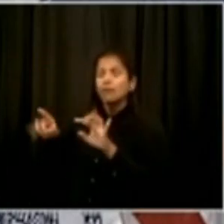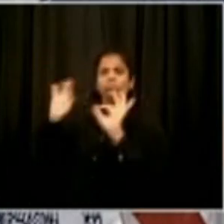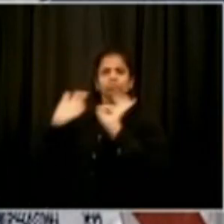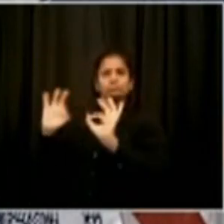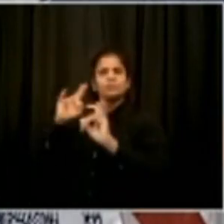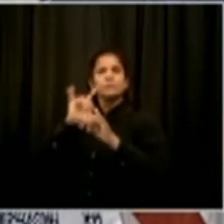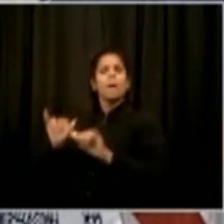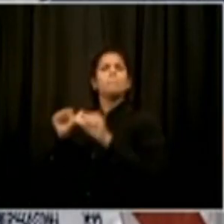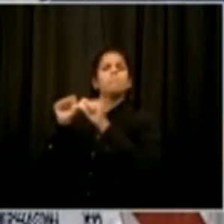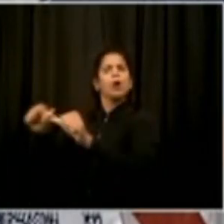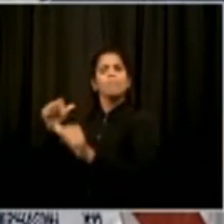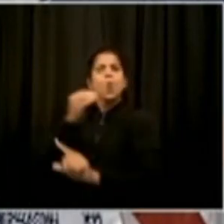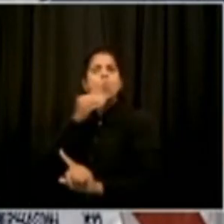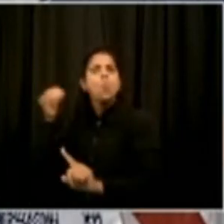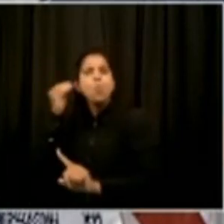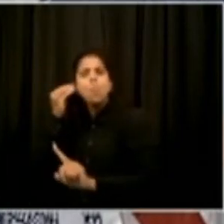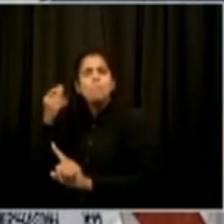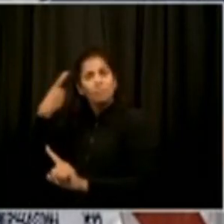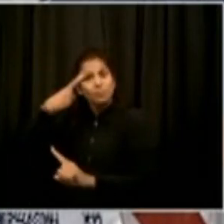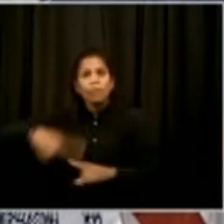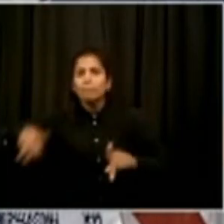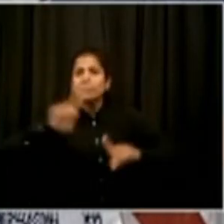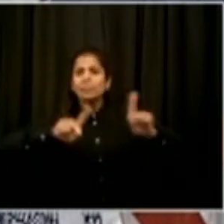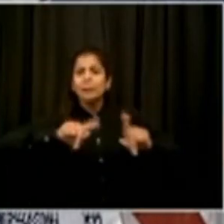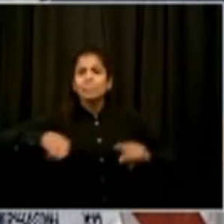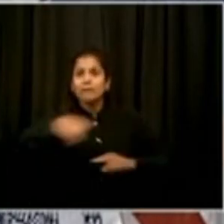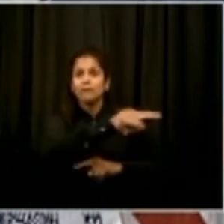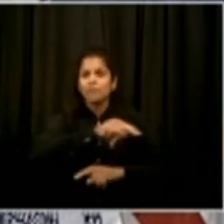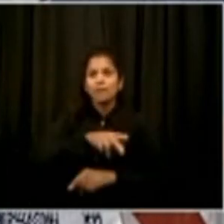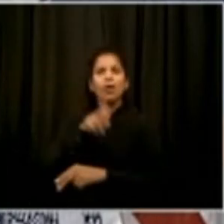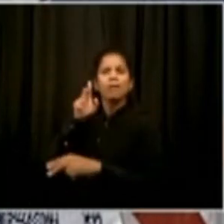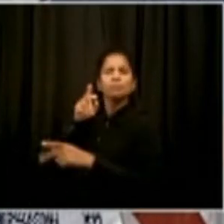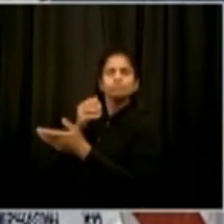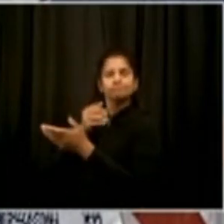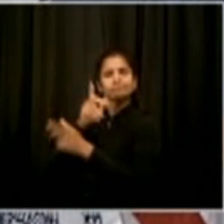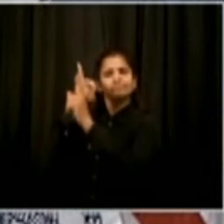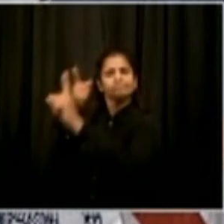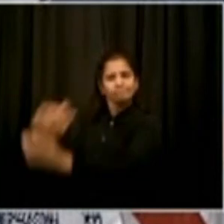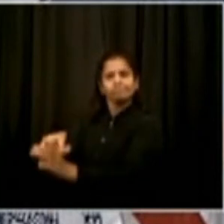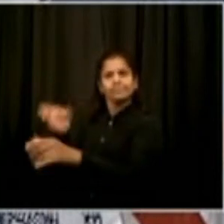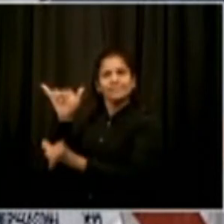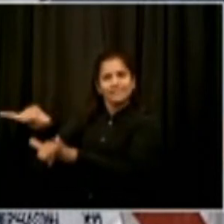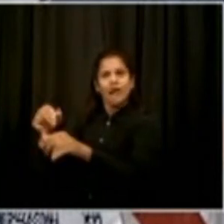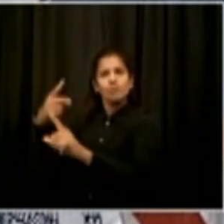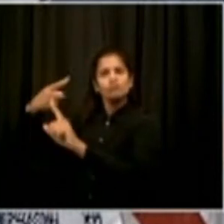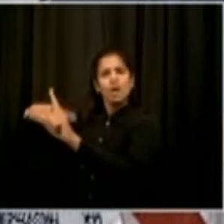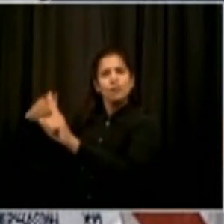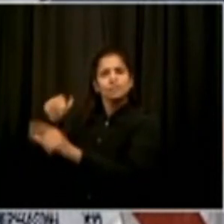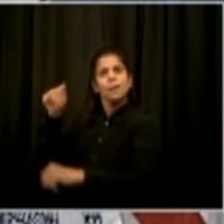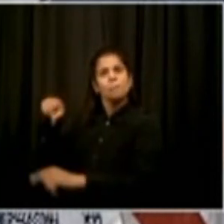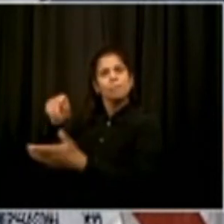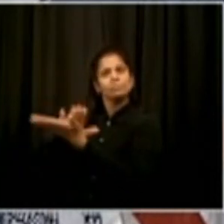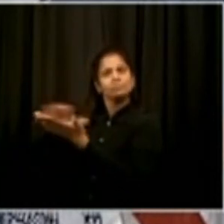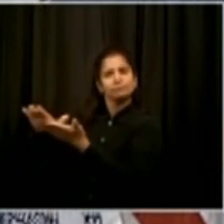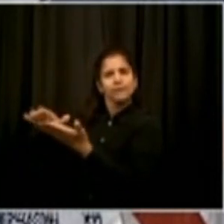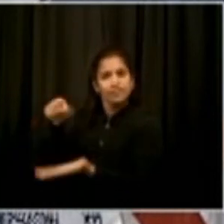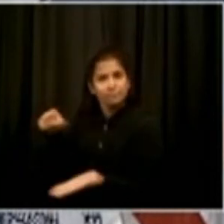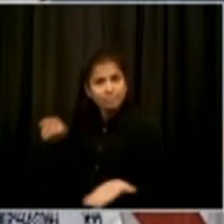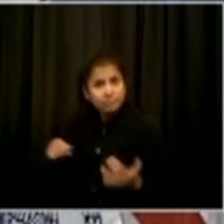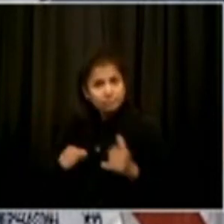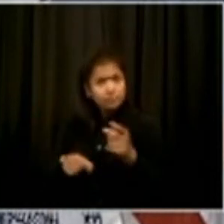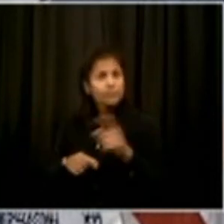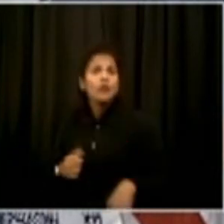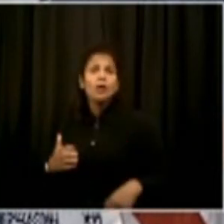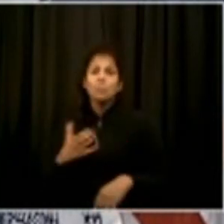the misery of others. So that's our main thrust, but I will come back to you on the